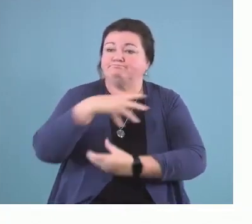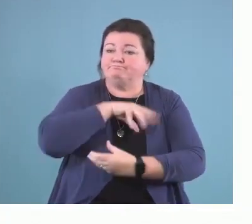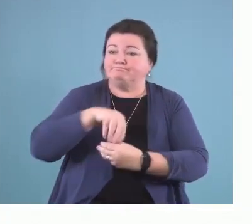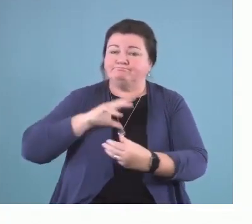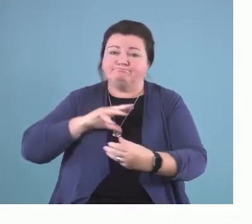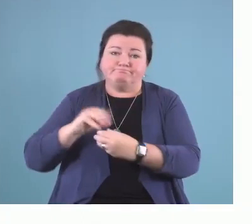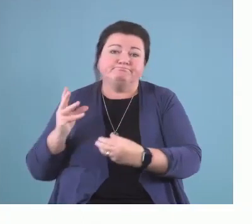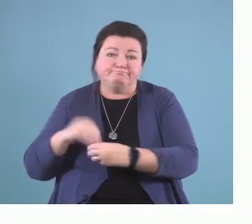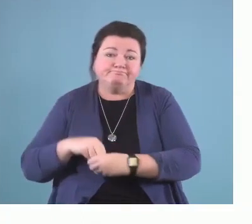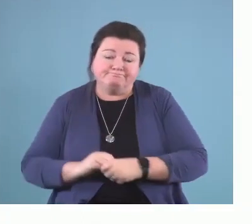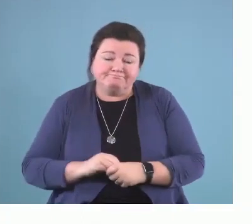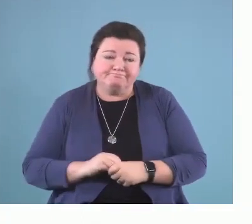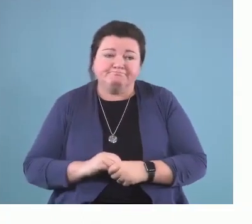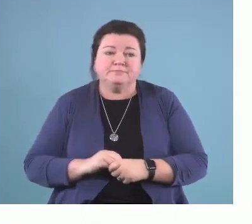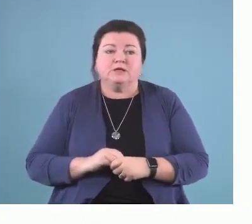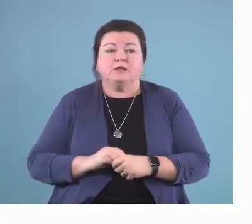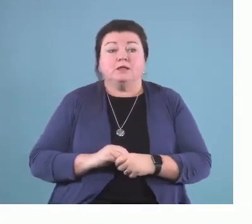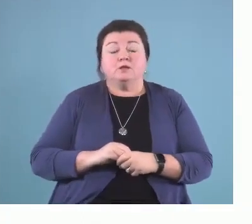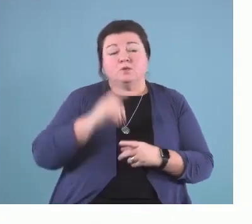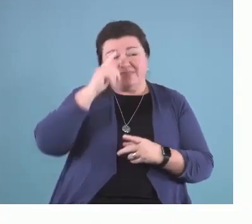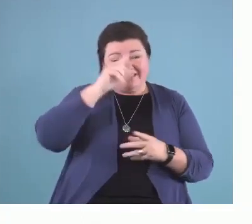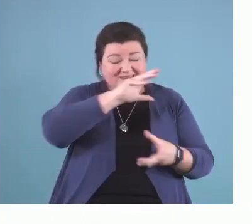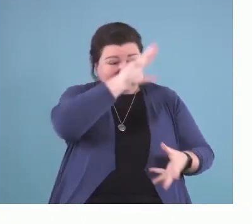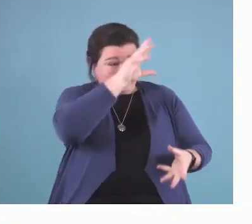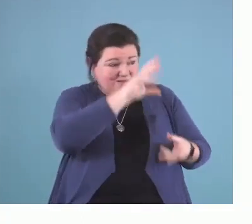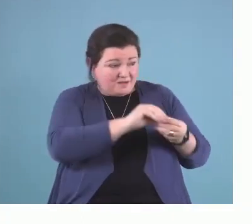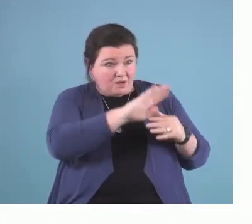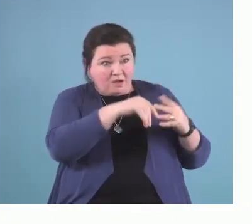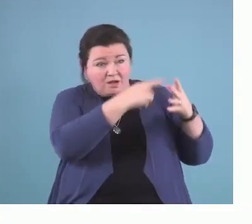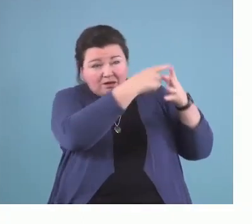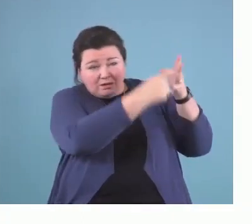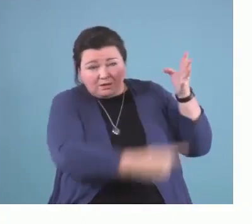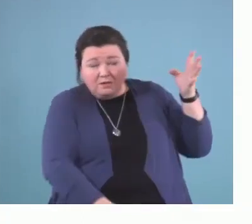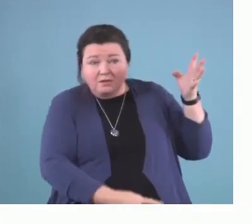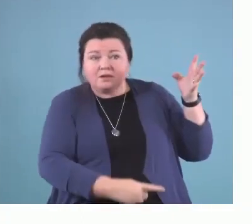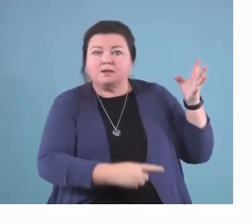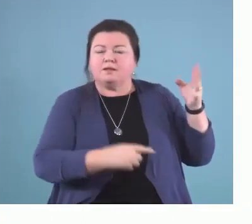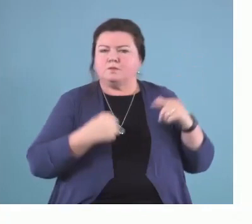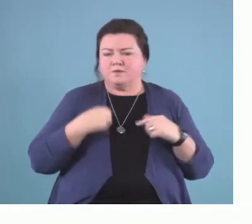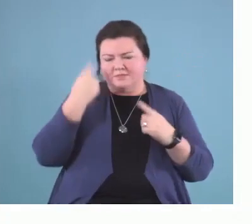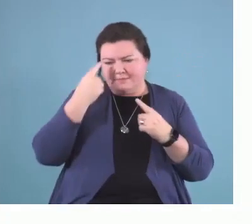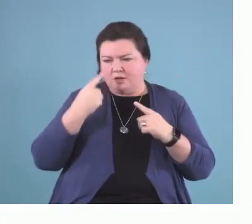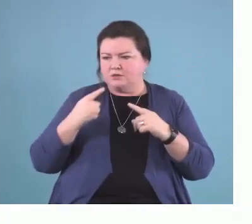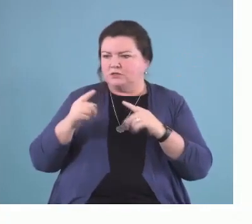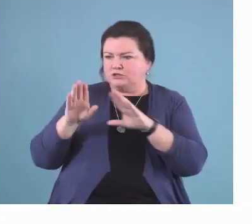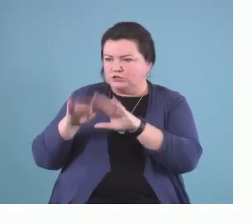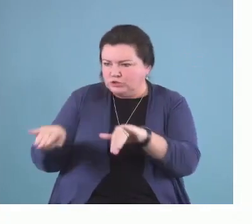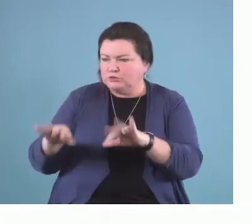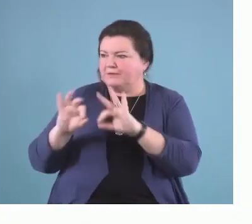So, when we think about doing things so that our children and families can participate,